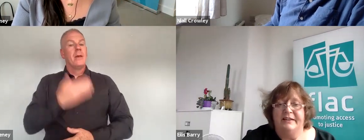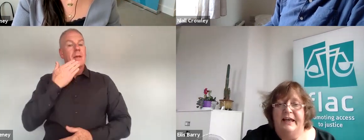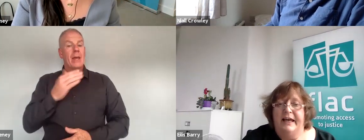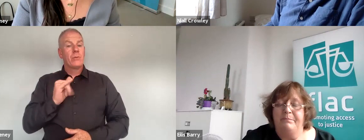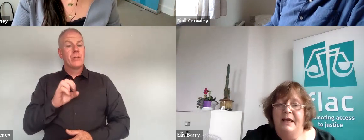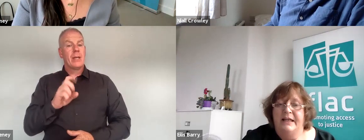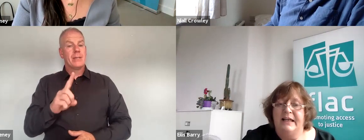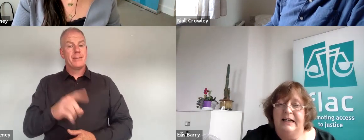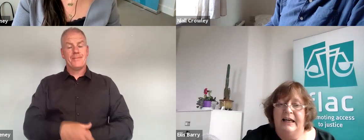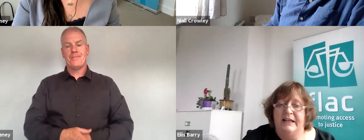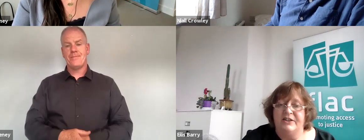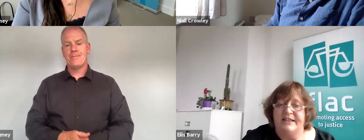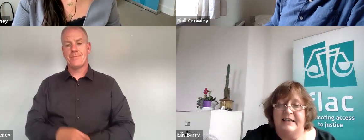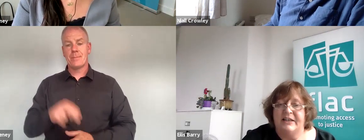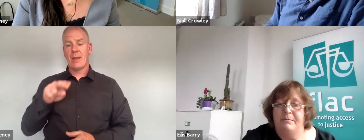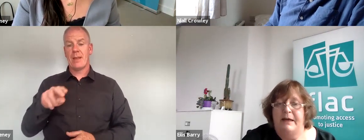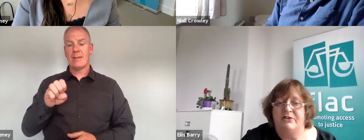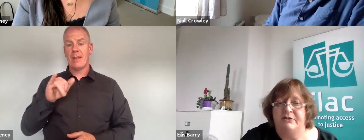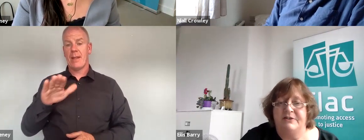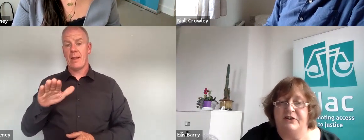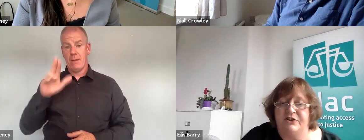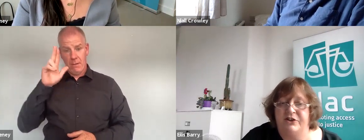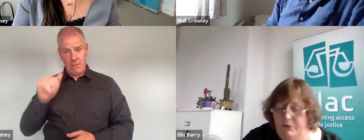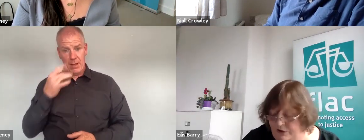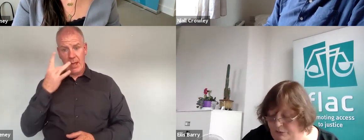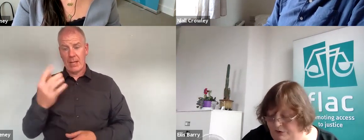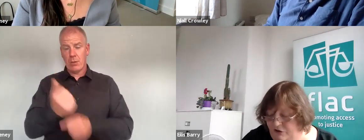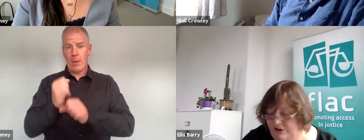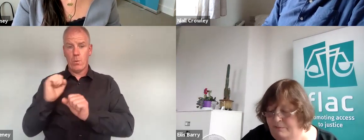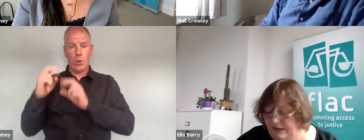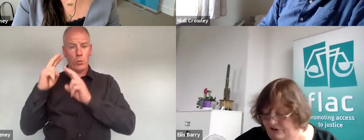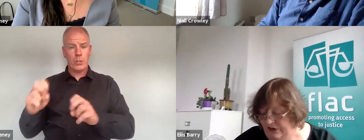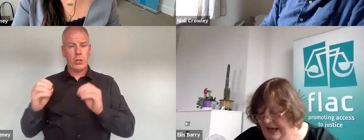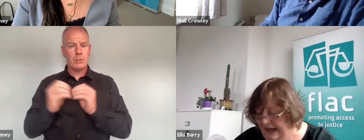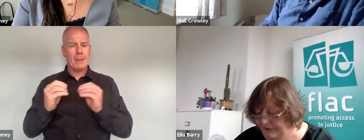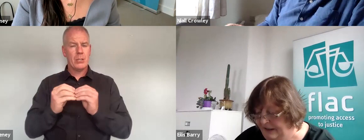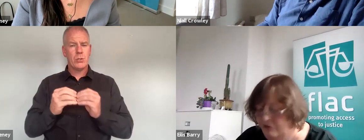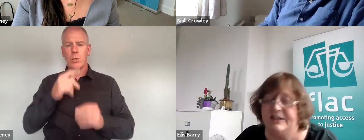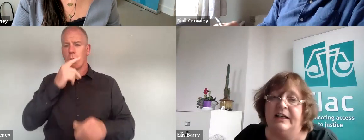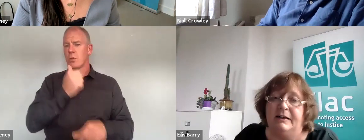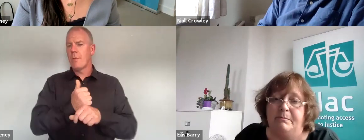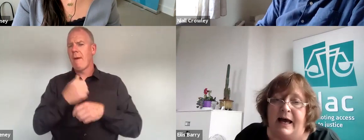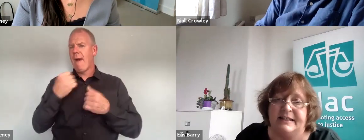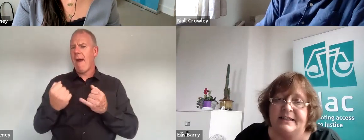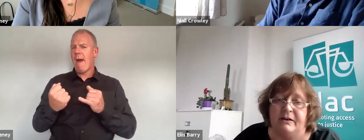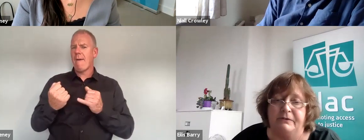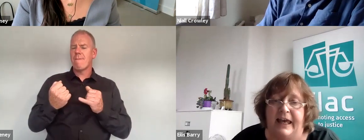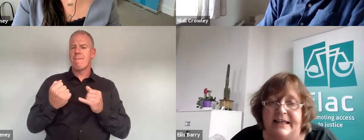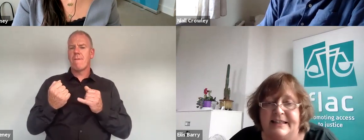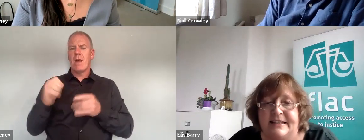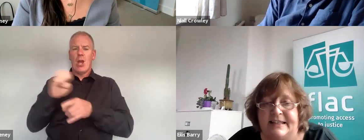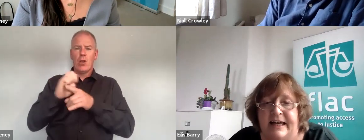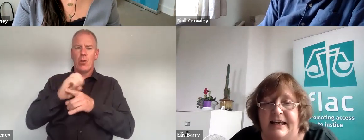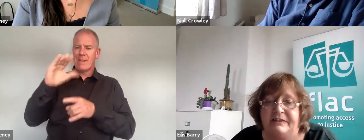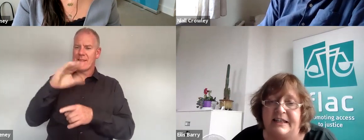Sinead Neil can I just ask you about the research you quoted which talked about having a critical mass of